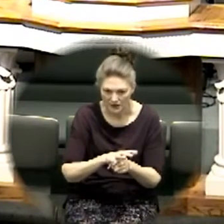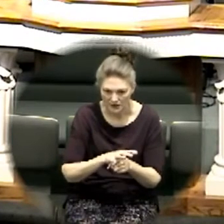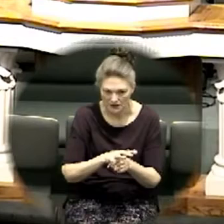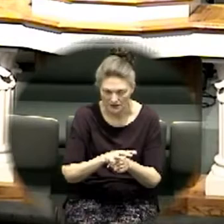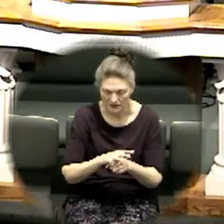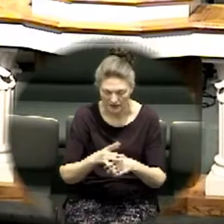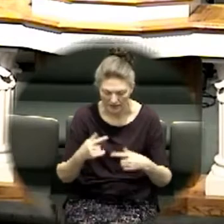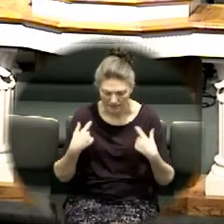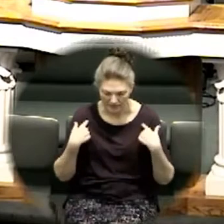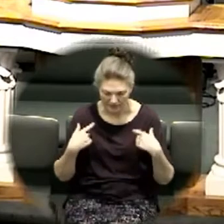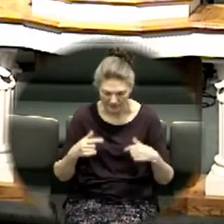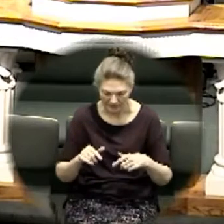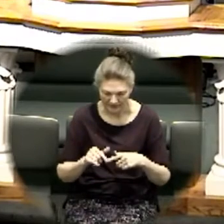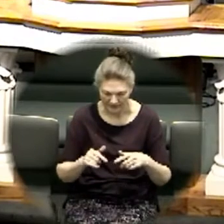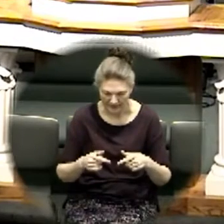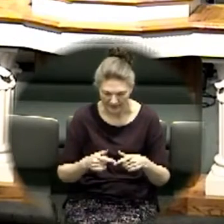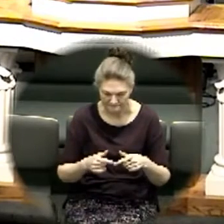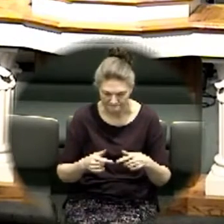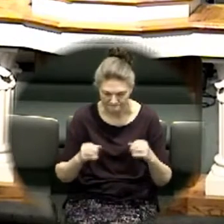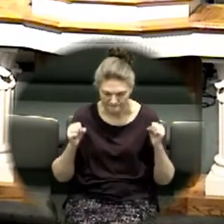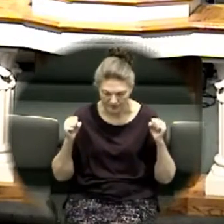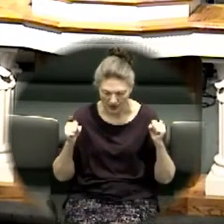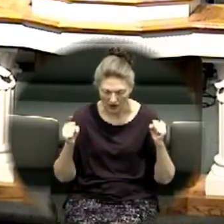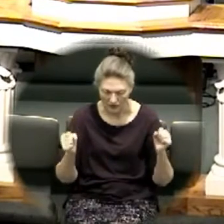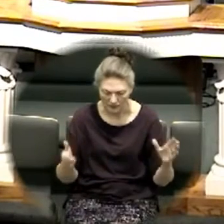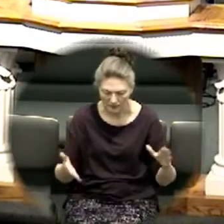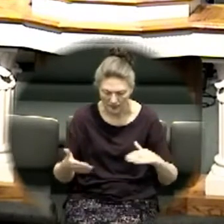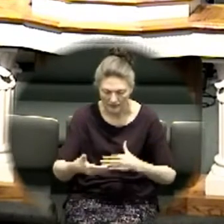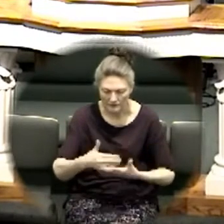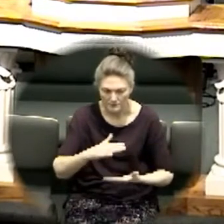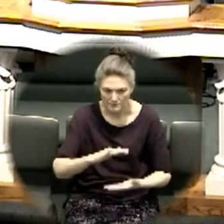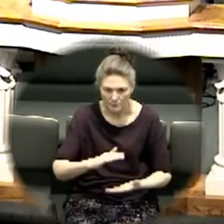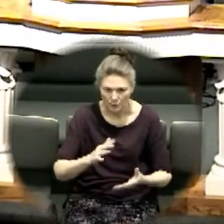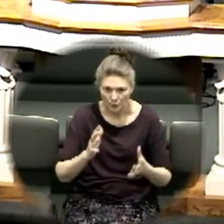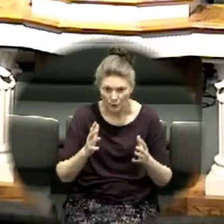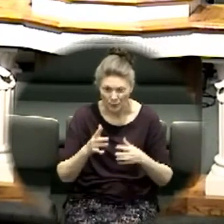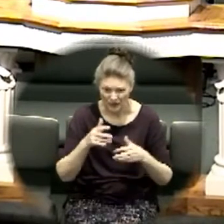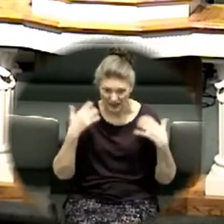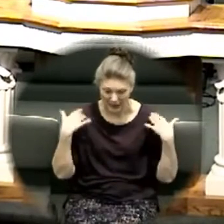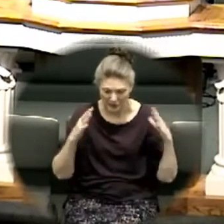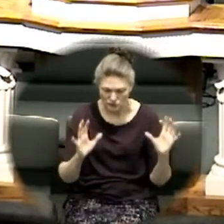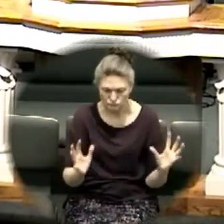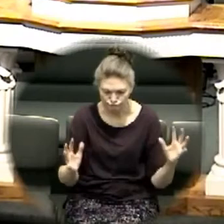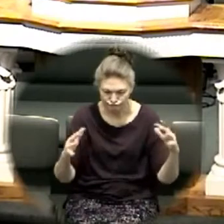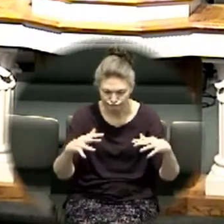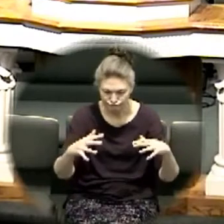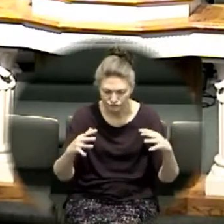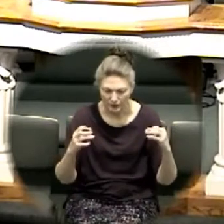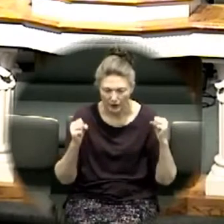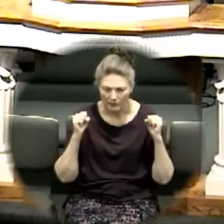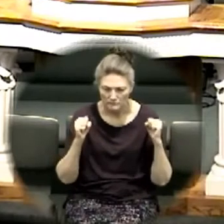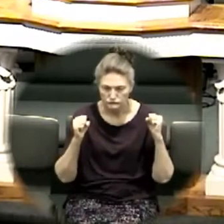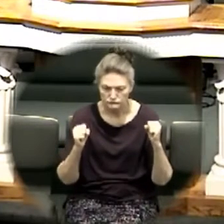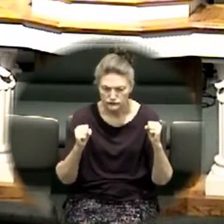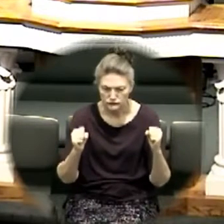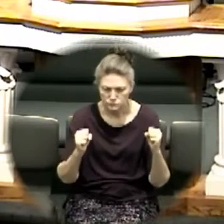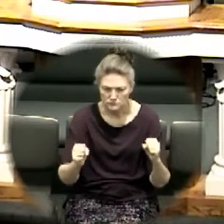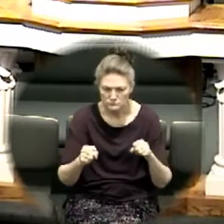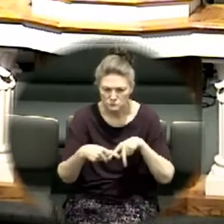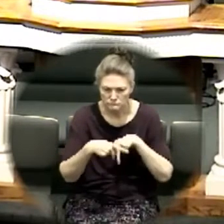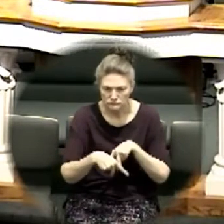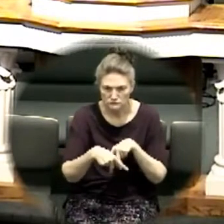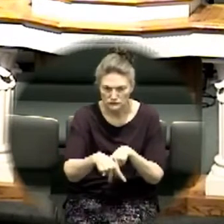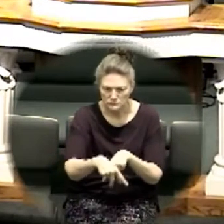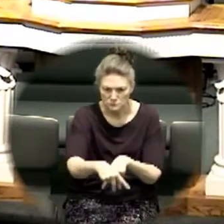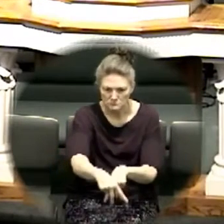the presence of god down into the fast flowing current and into the mud so that god can do a